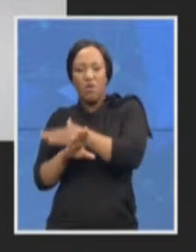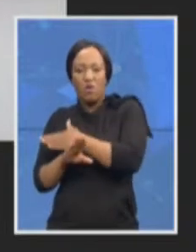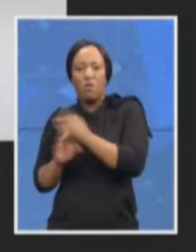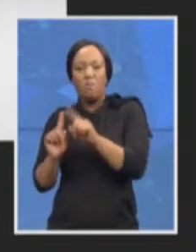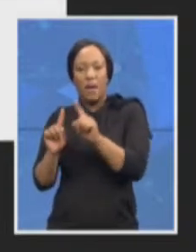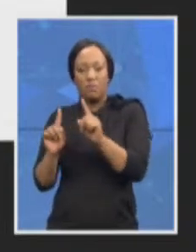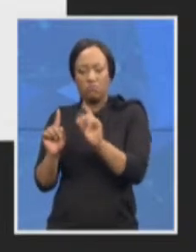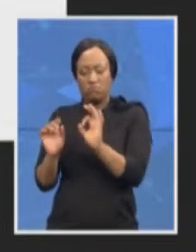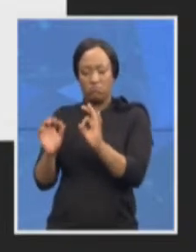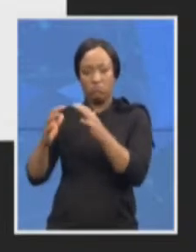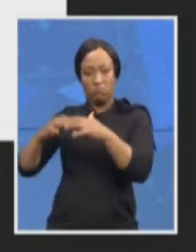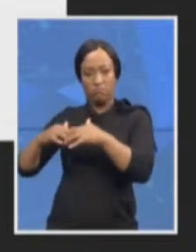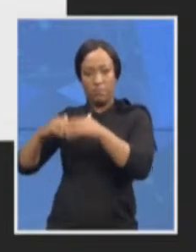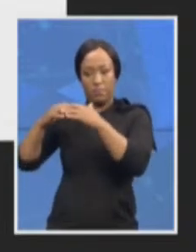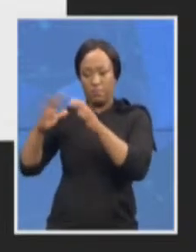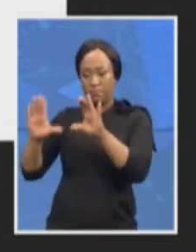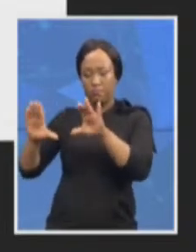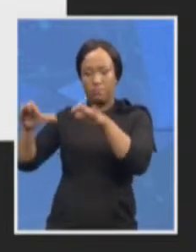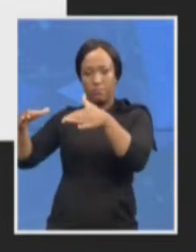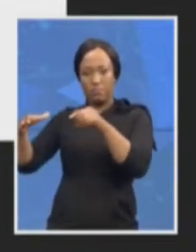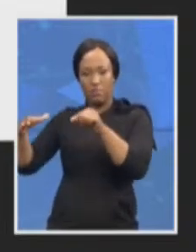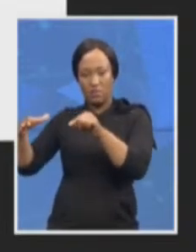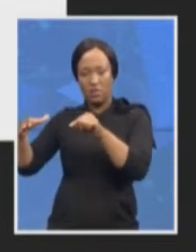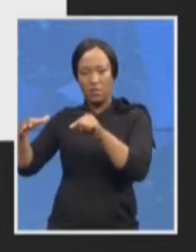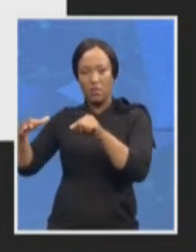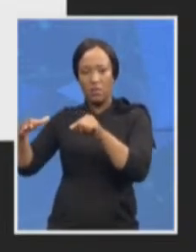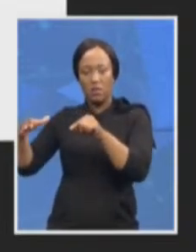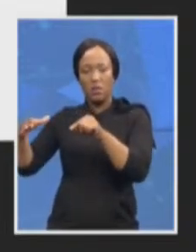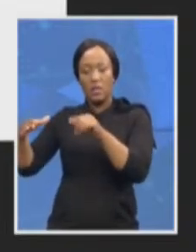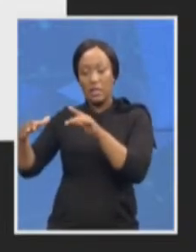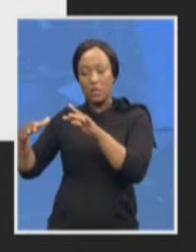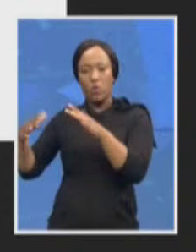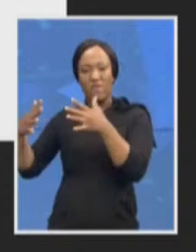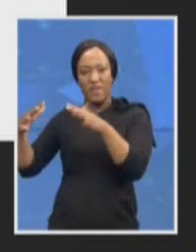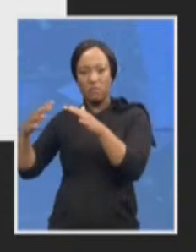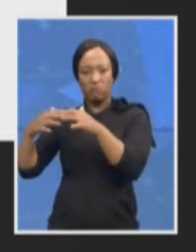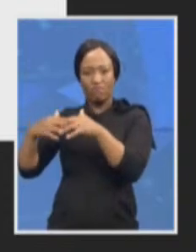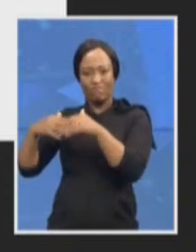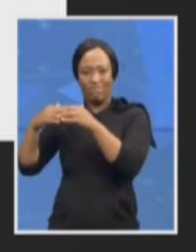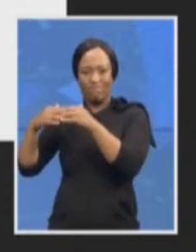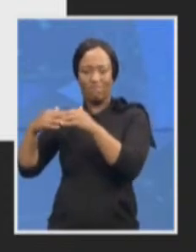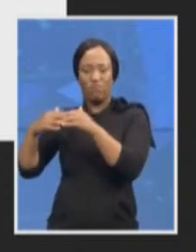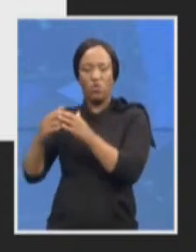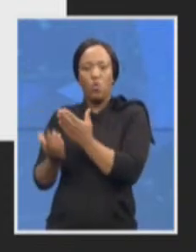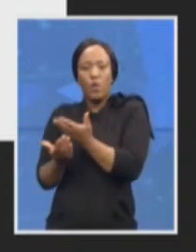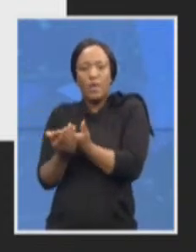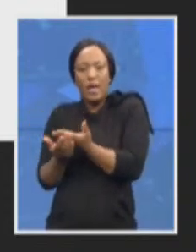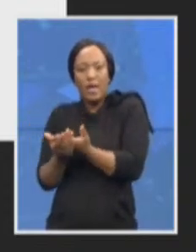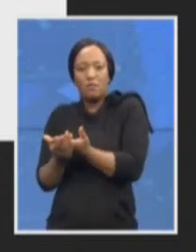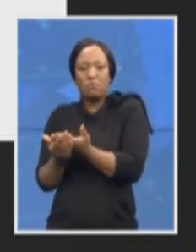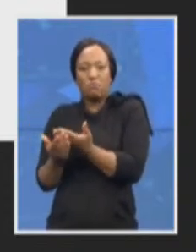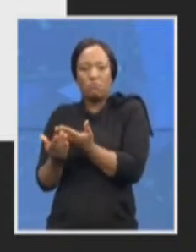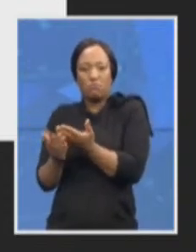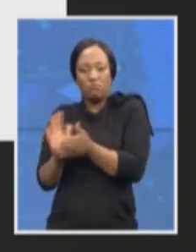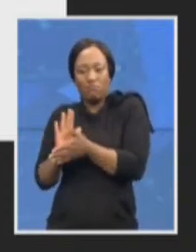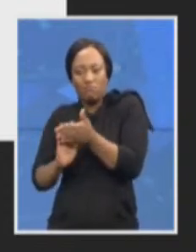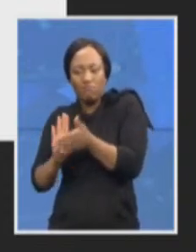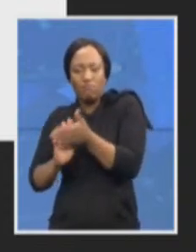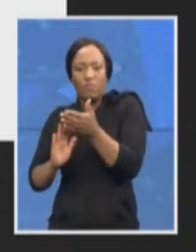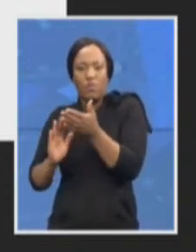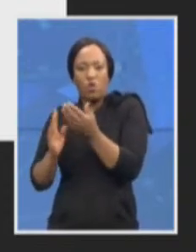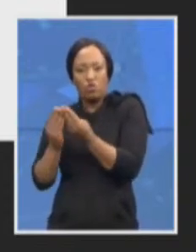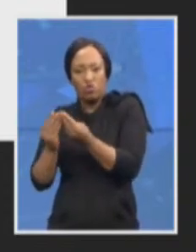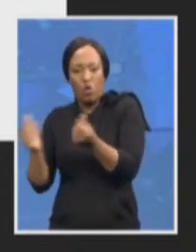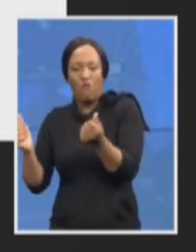positioned to be able to ensure that we are able to deal with these high level complex corruption